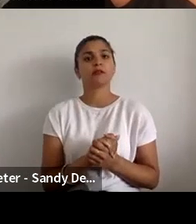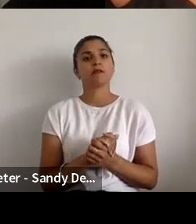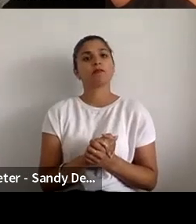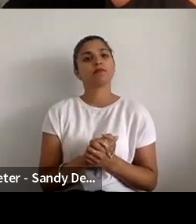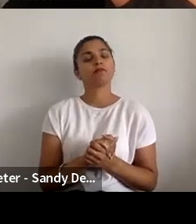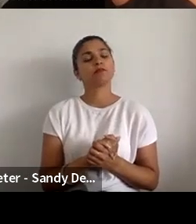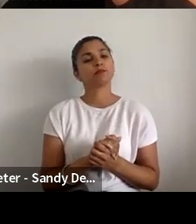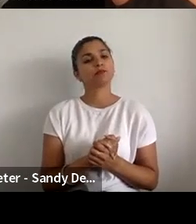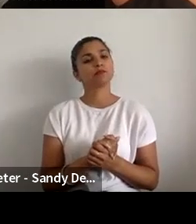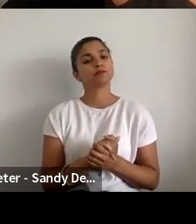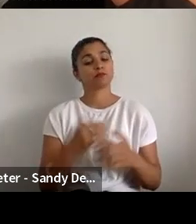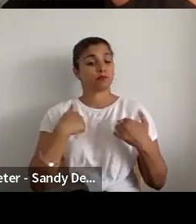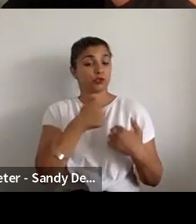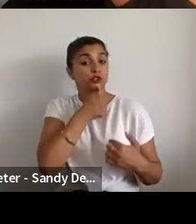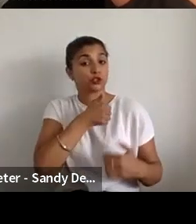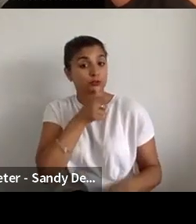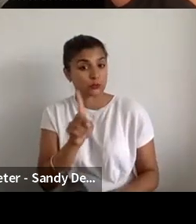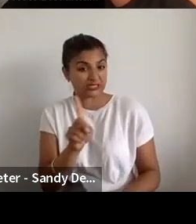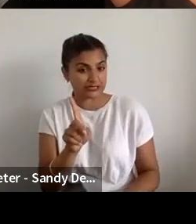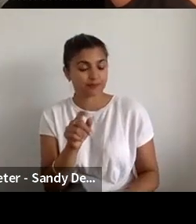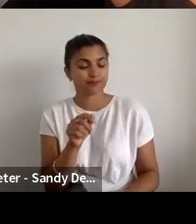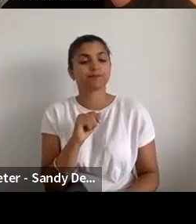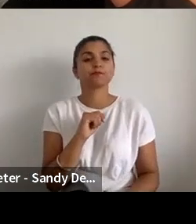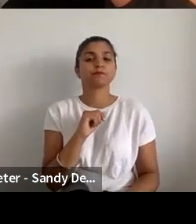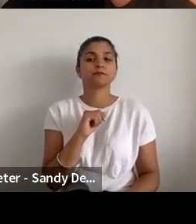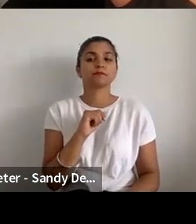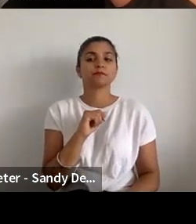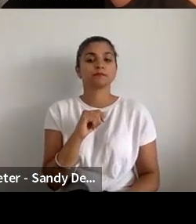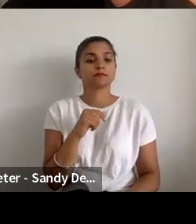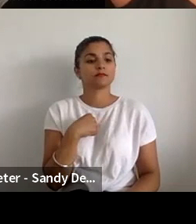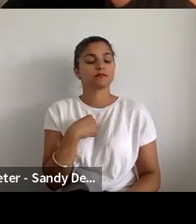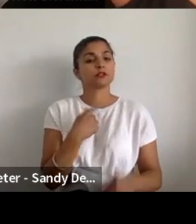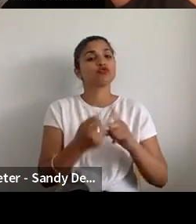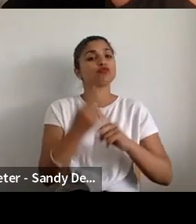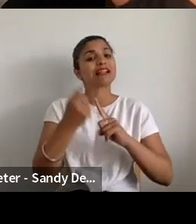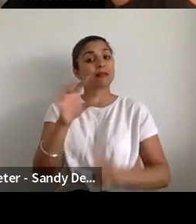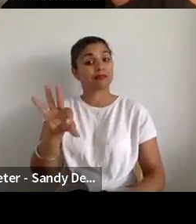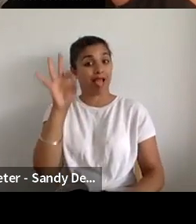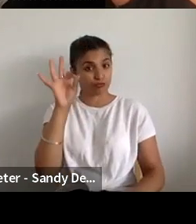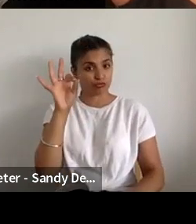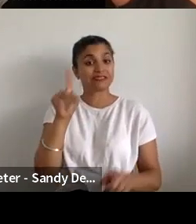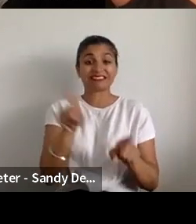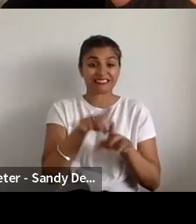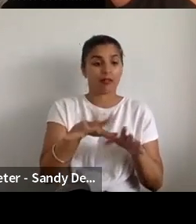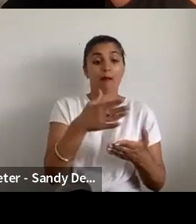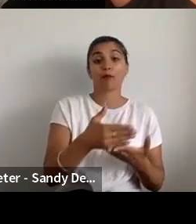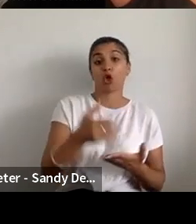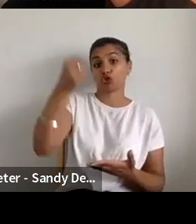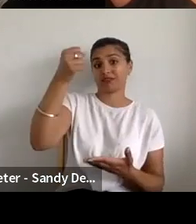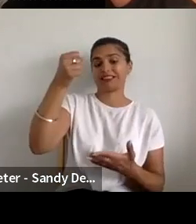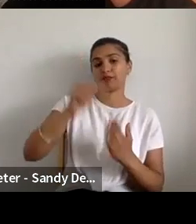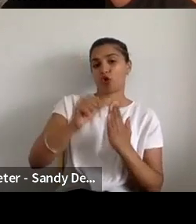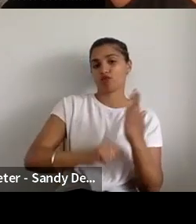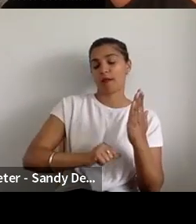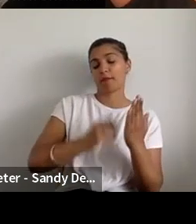So we used random selection for artists for a bursary programme which is really an opportunity